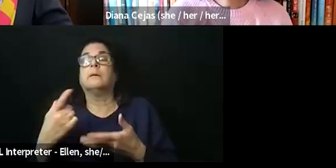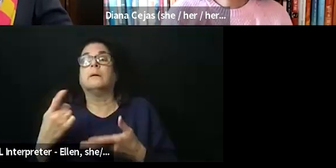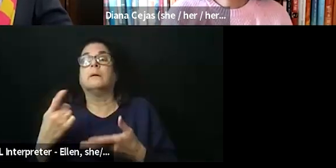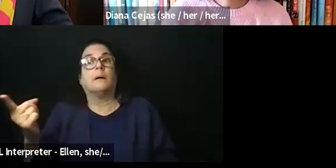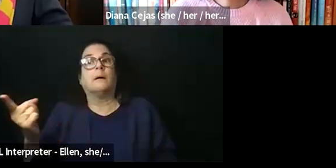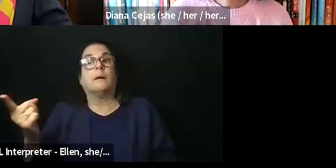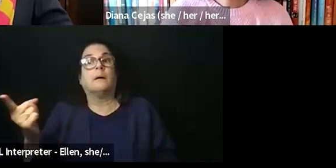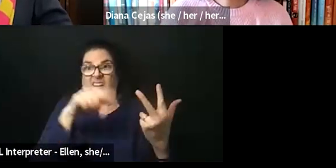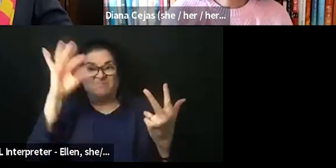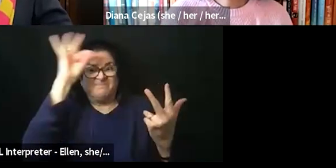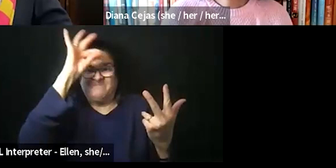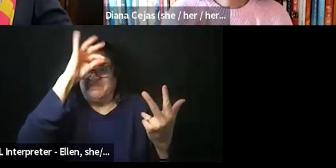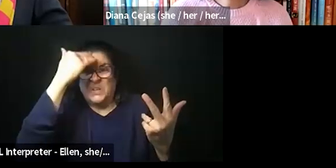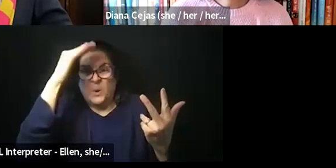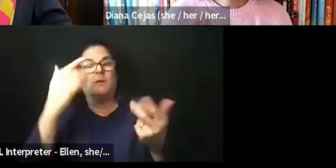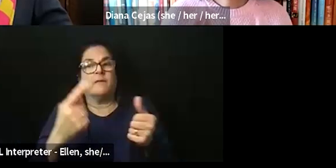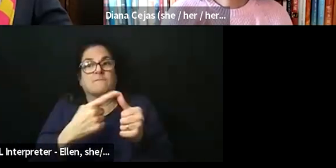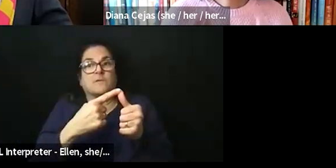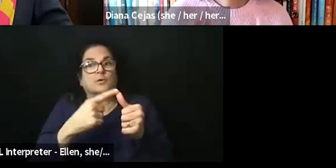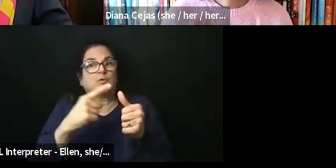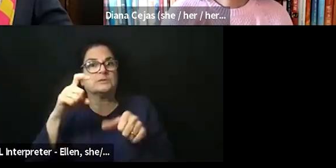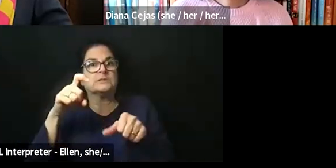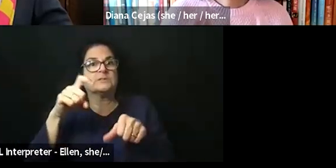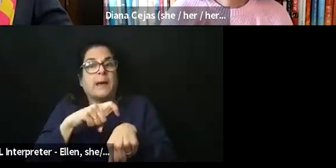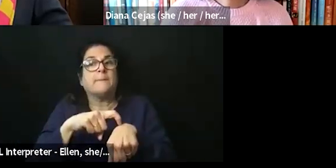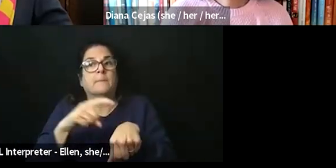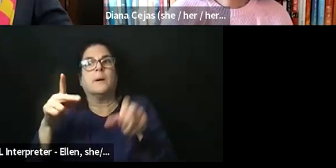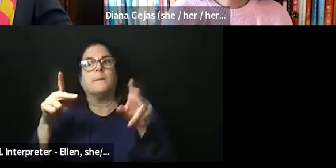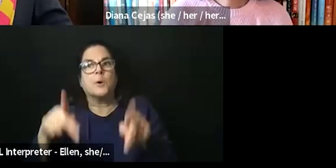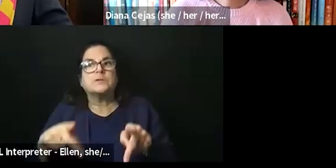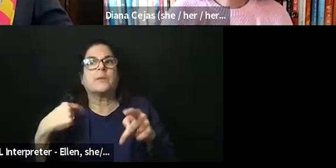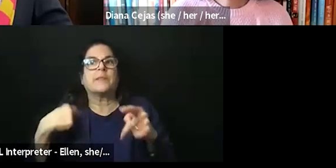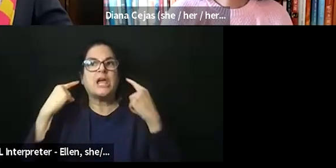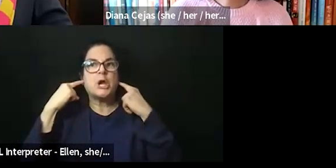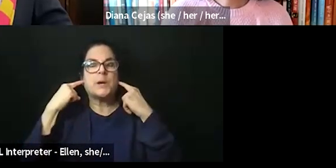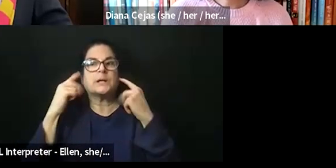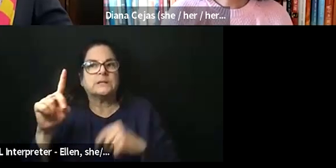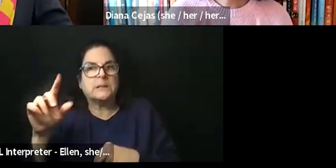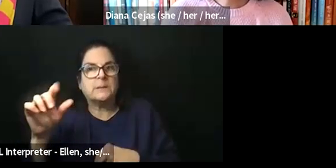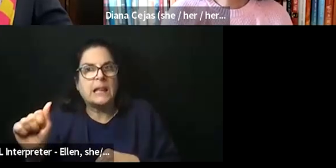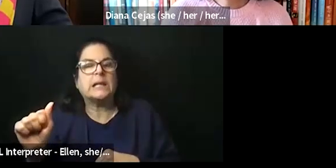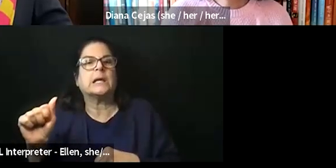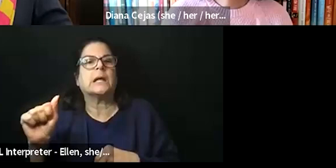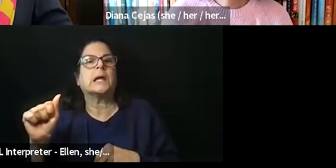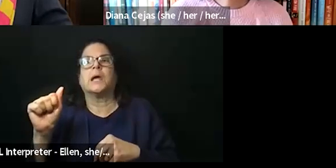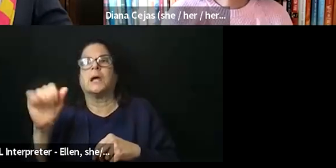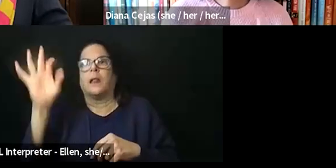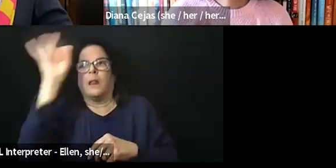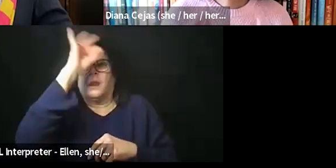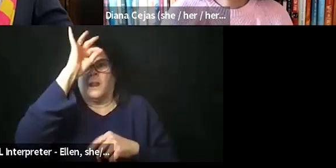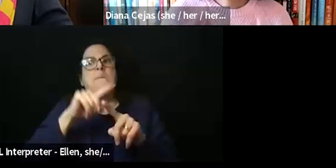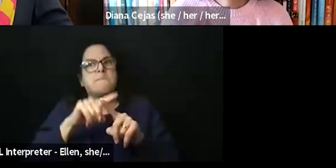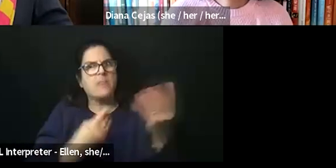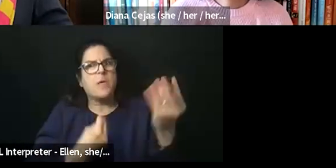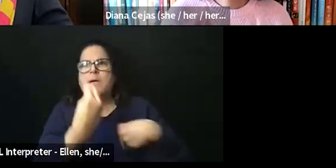a hearing disability, but they were more than willing to give me the tools to do what I needed to do